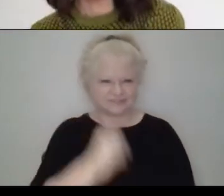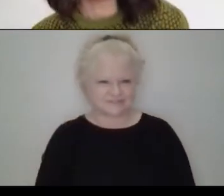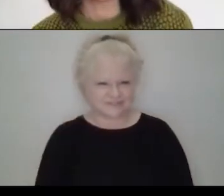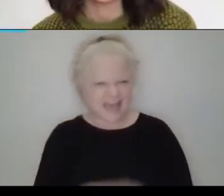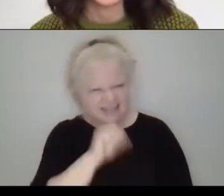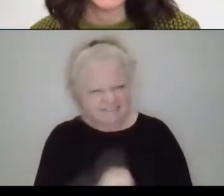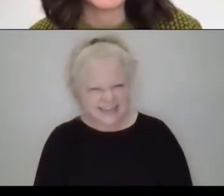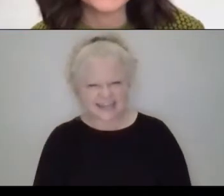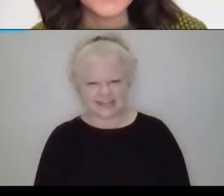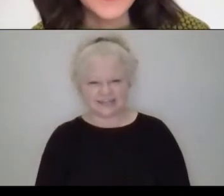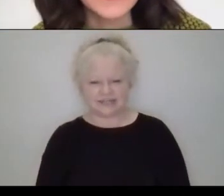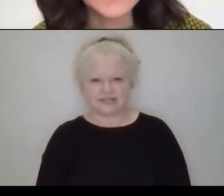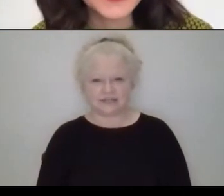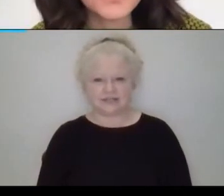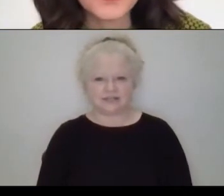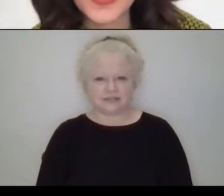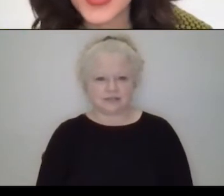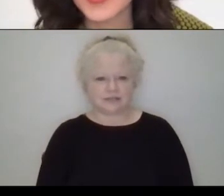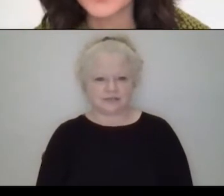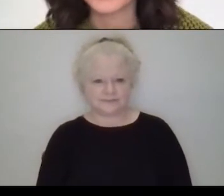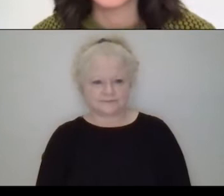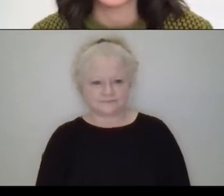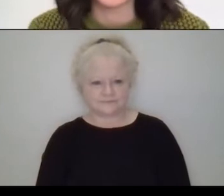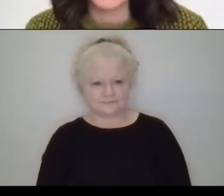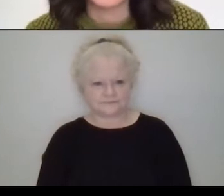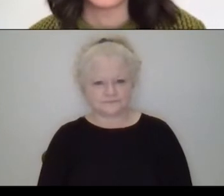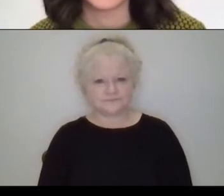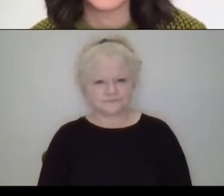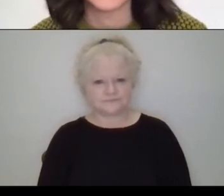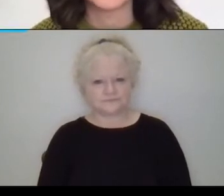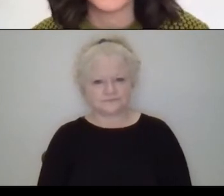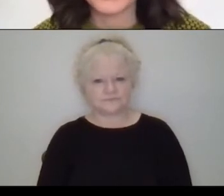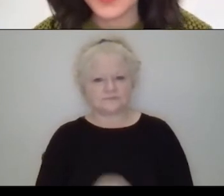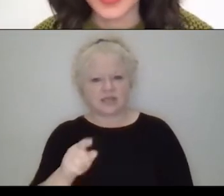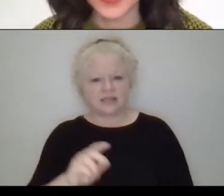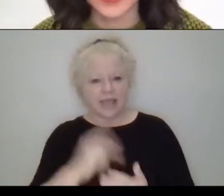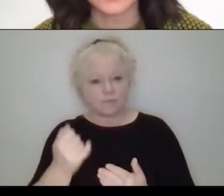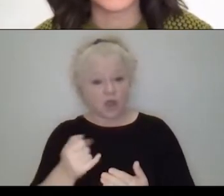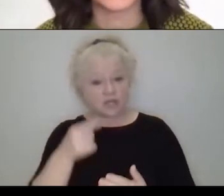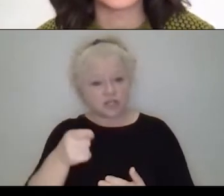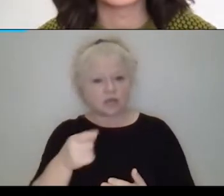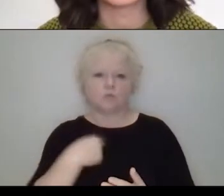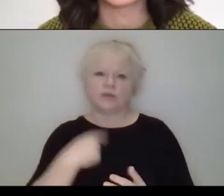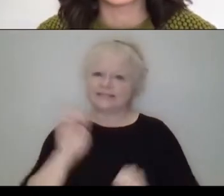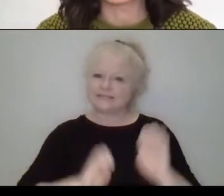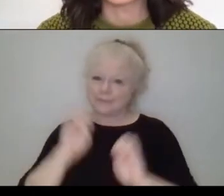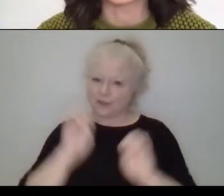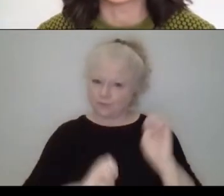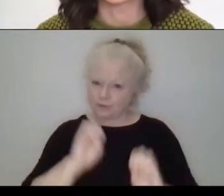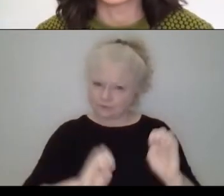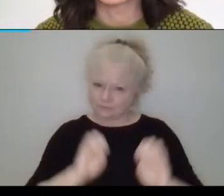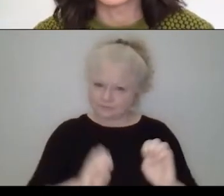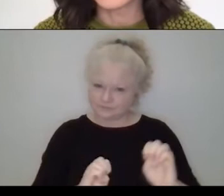Thank you. Yeah. I mean, this project in particular is what's a very experimental ones, because there